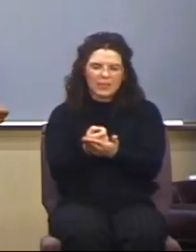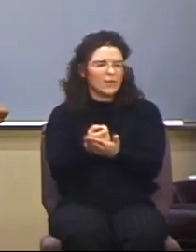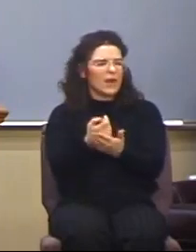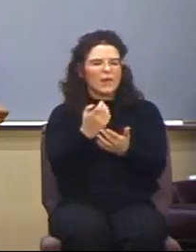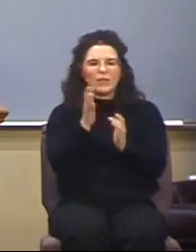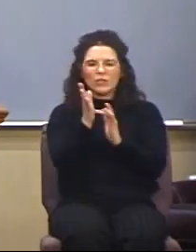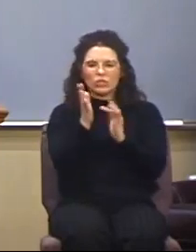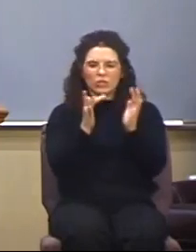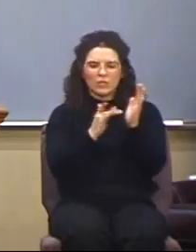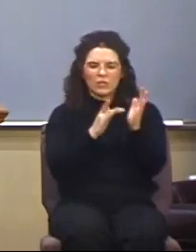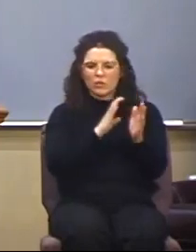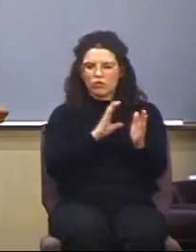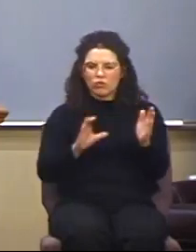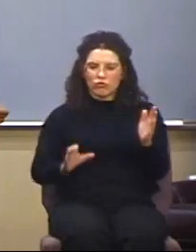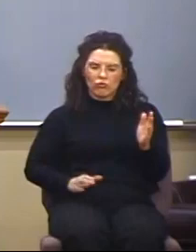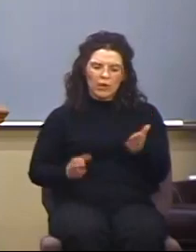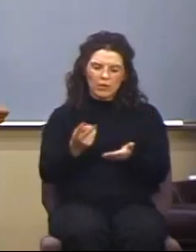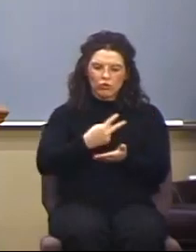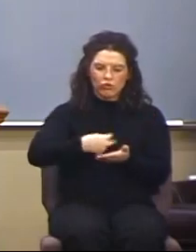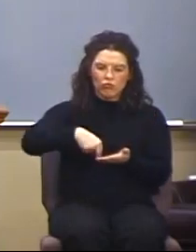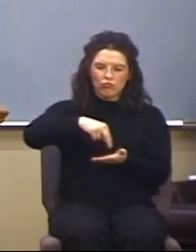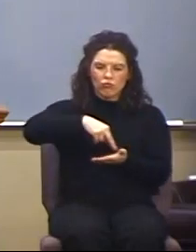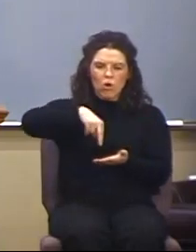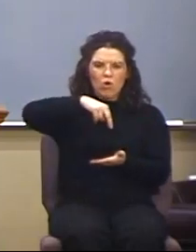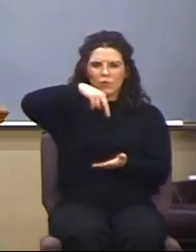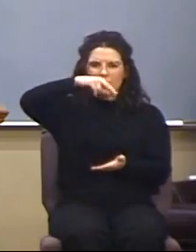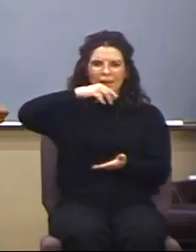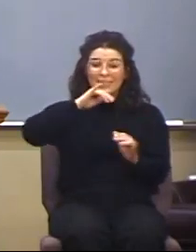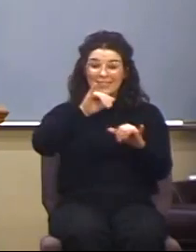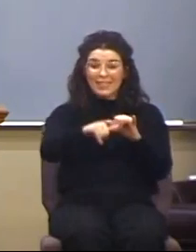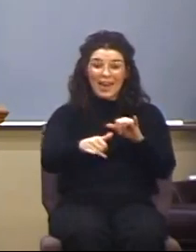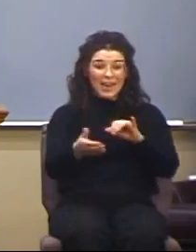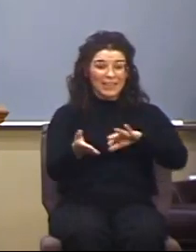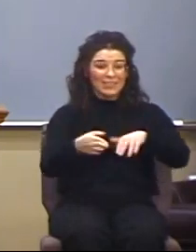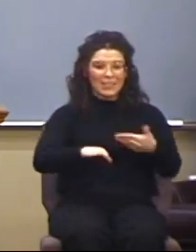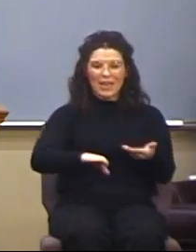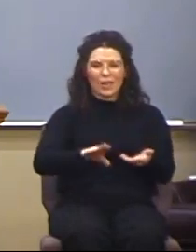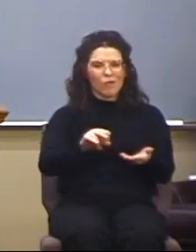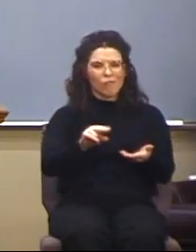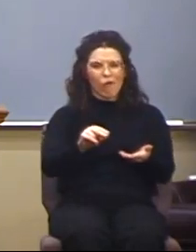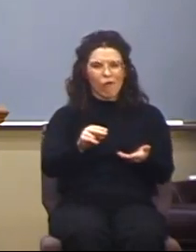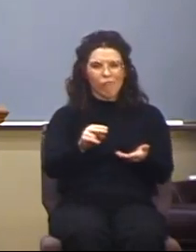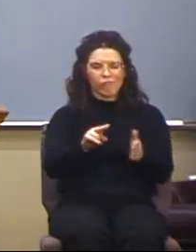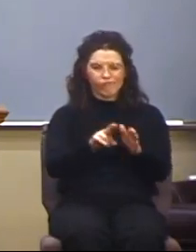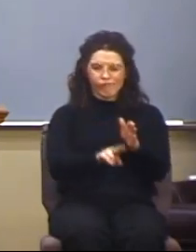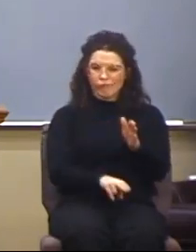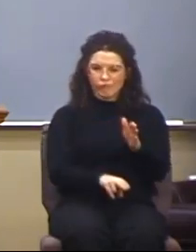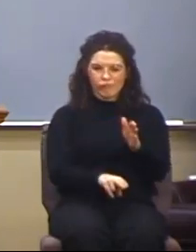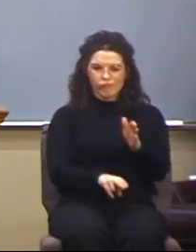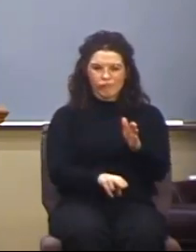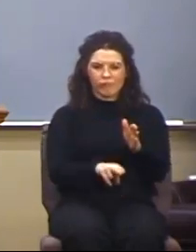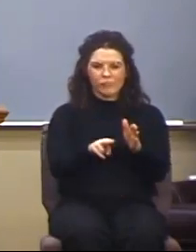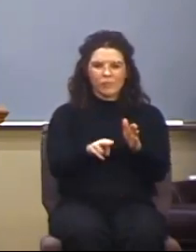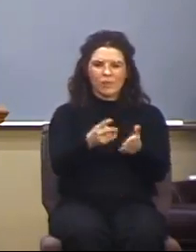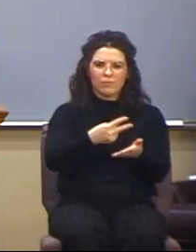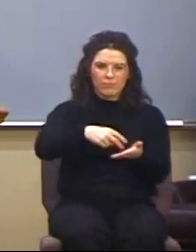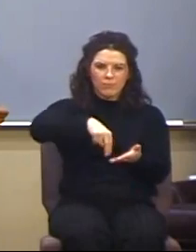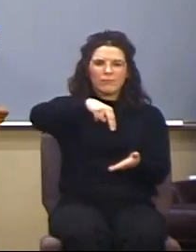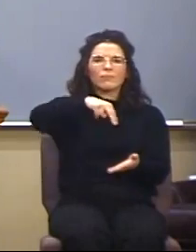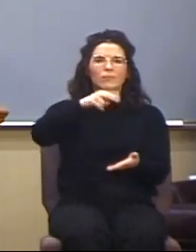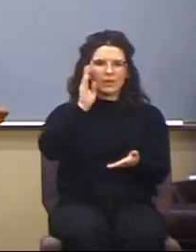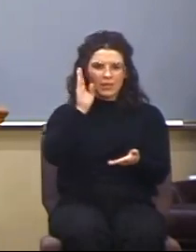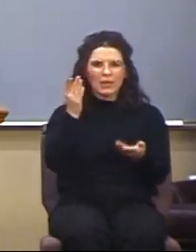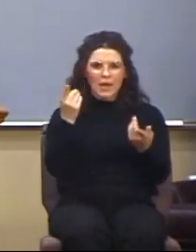Real quickly, go back to Acts chapter 1. Go back to Acts chapter 1. We saw these verses last lesson, but just be mindful.